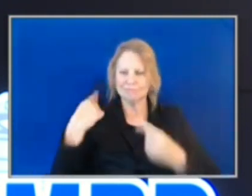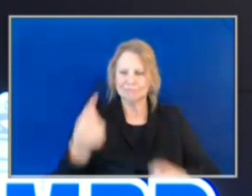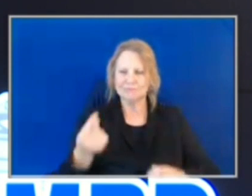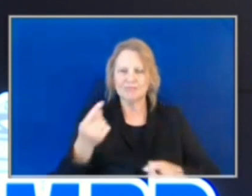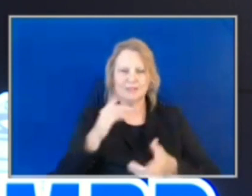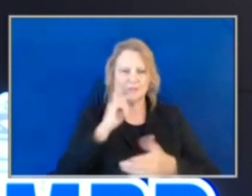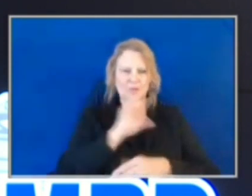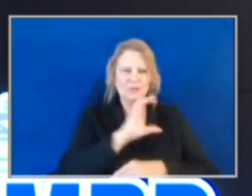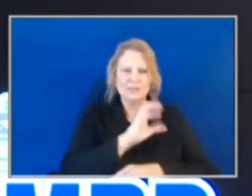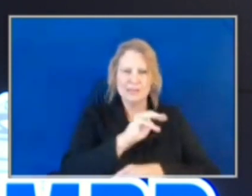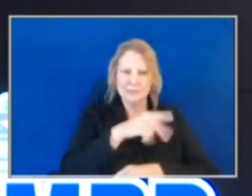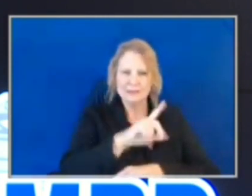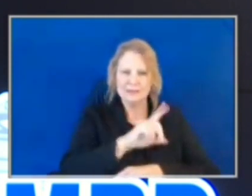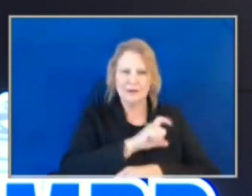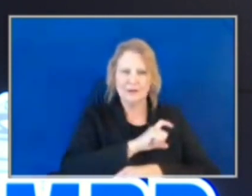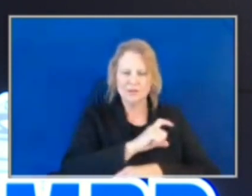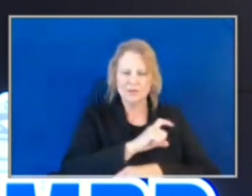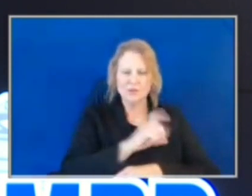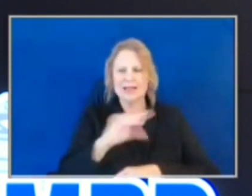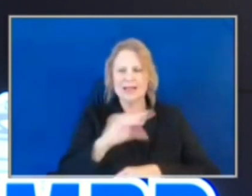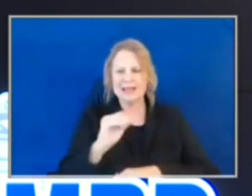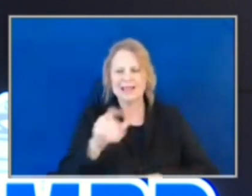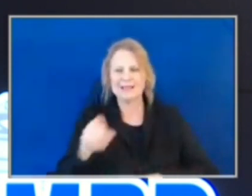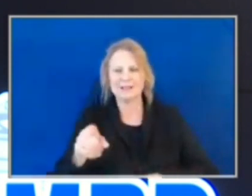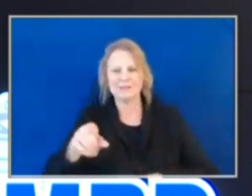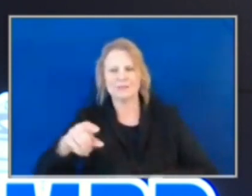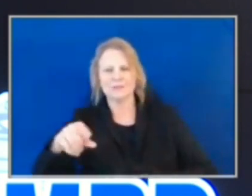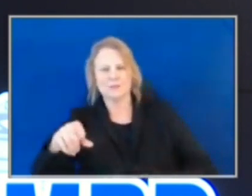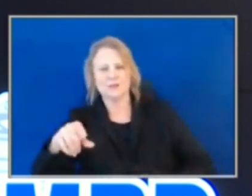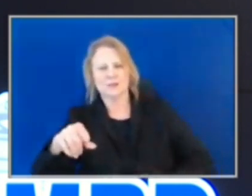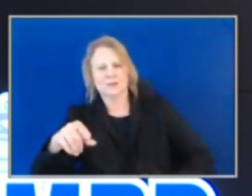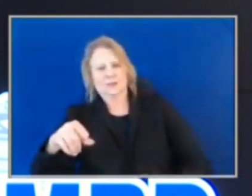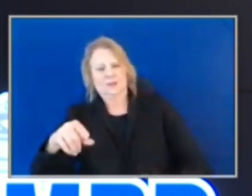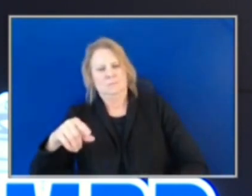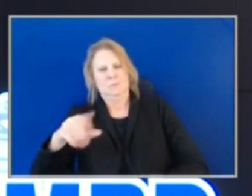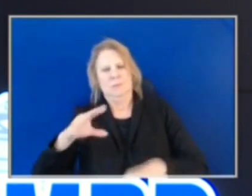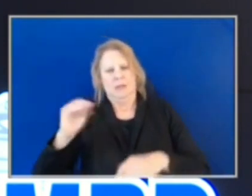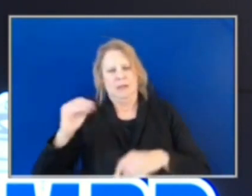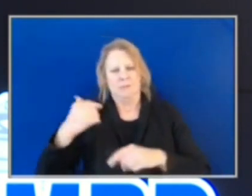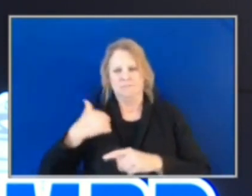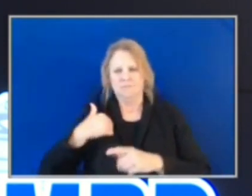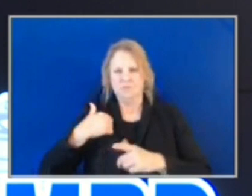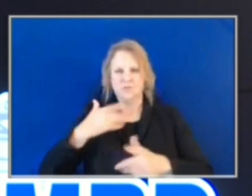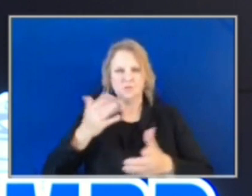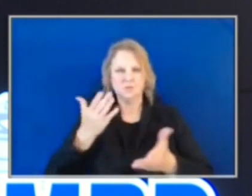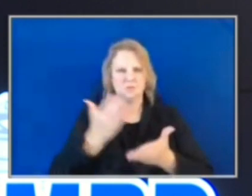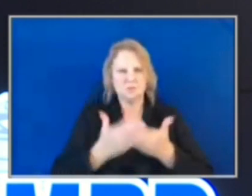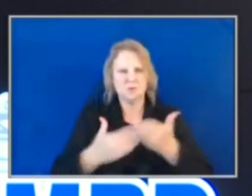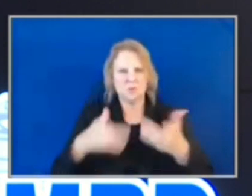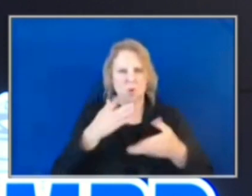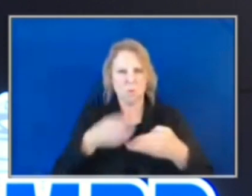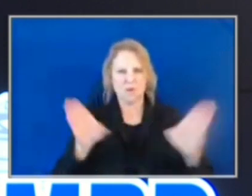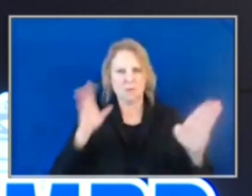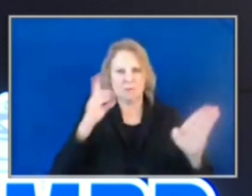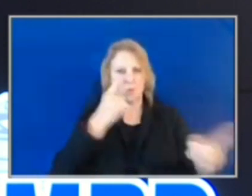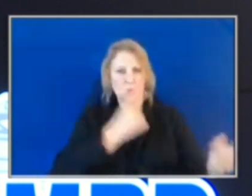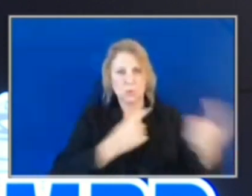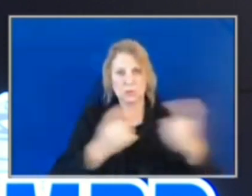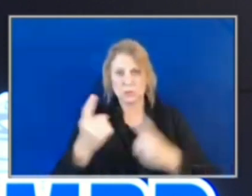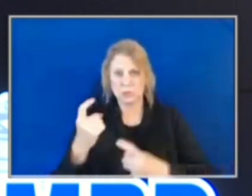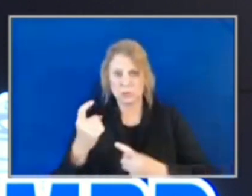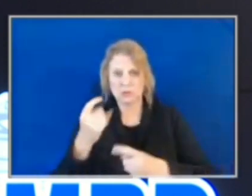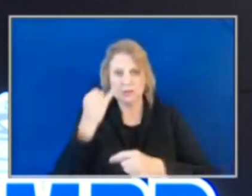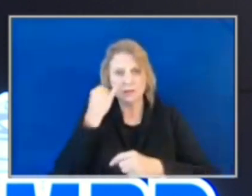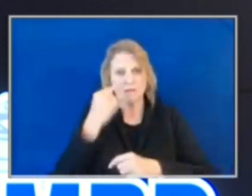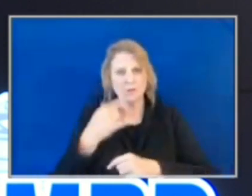So, in just a moment, we're going to open it up to questions. I ask that our speakers join me near the podium here. If you have any questions for